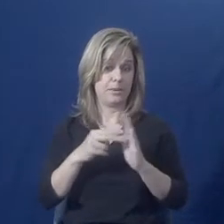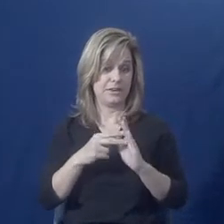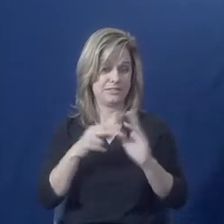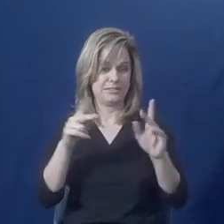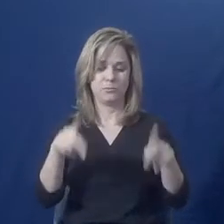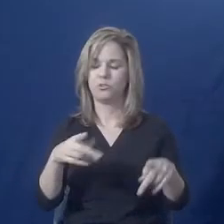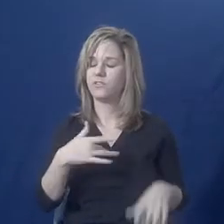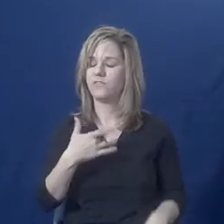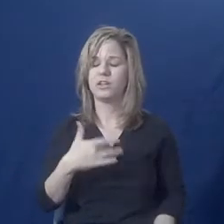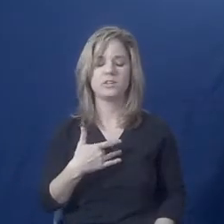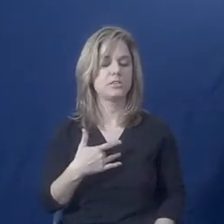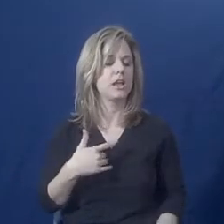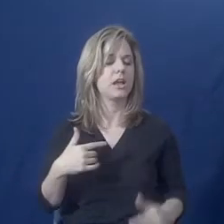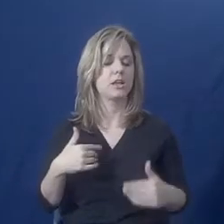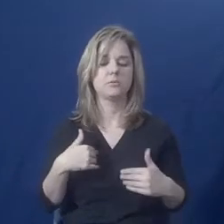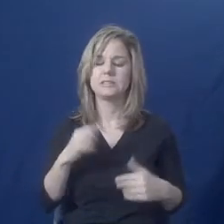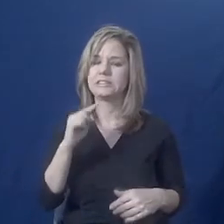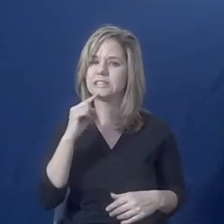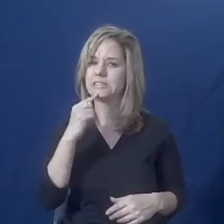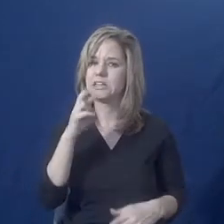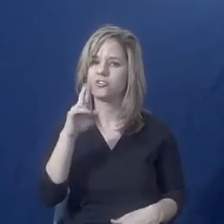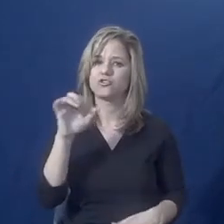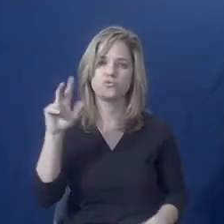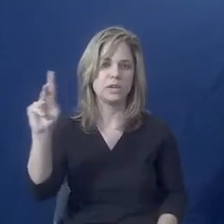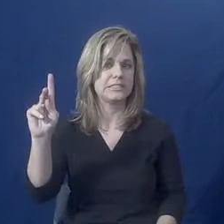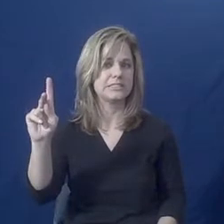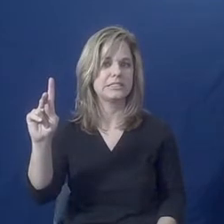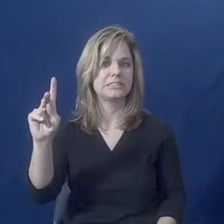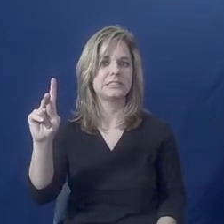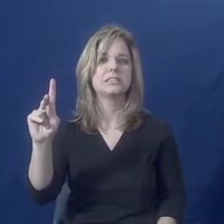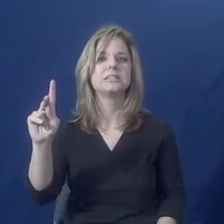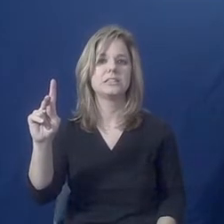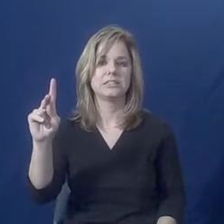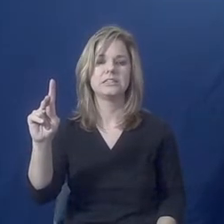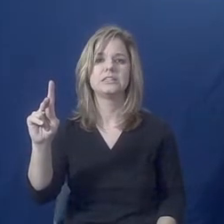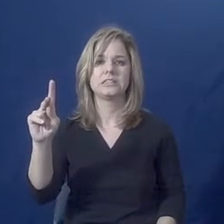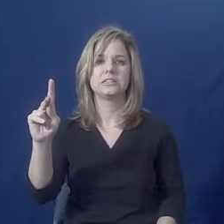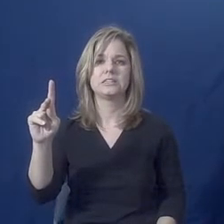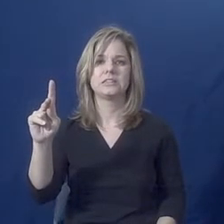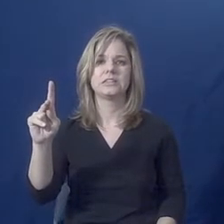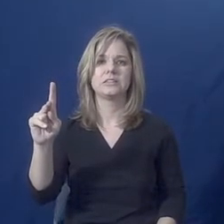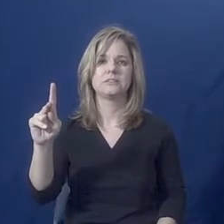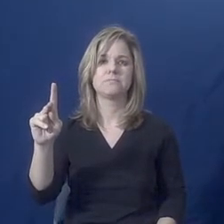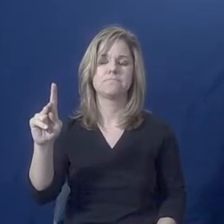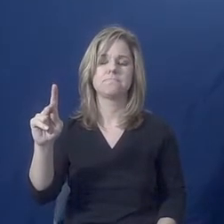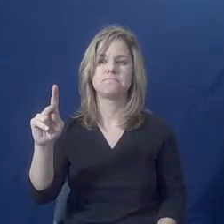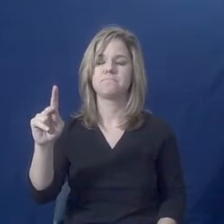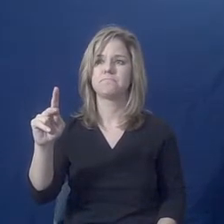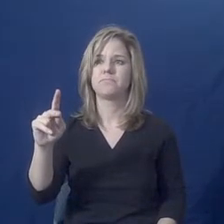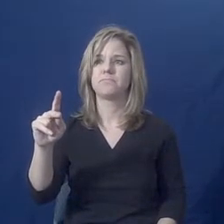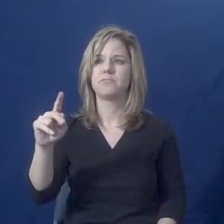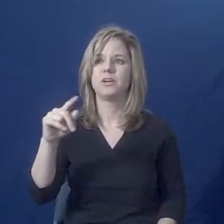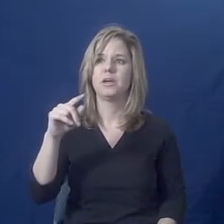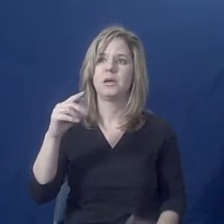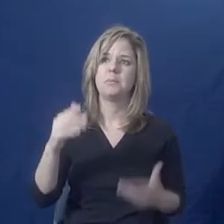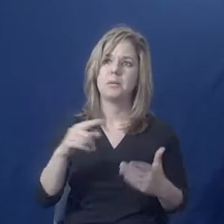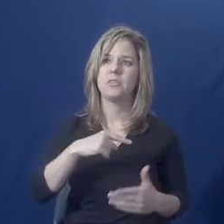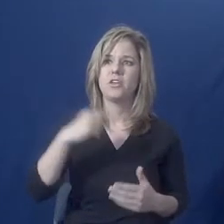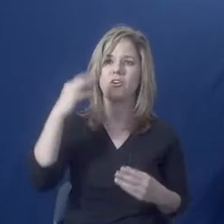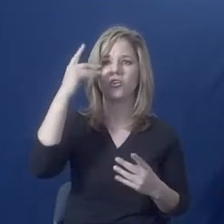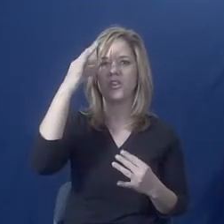serious risk and they have been given or thinking about going for a restraining order.